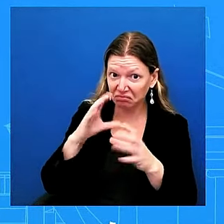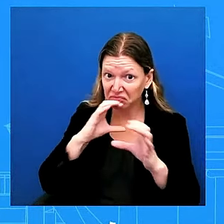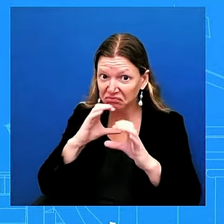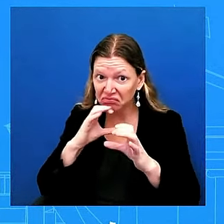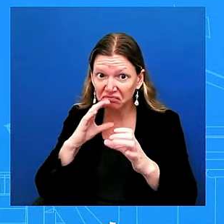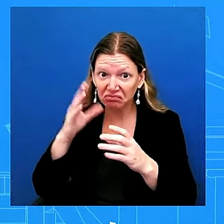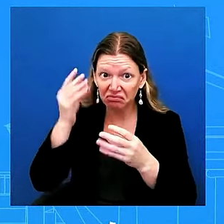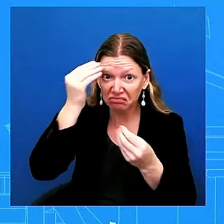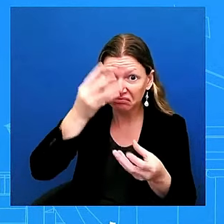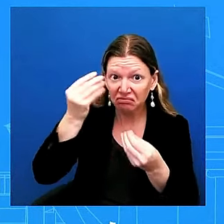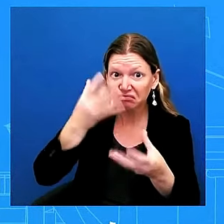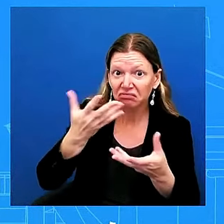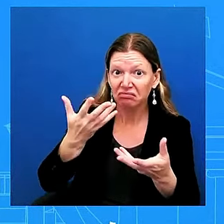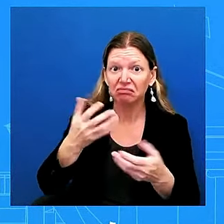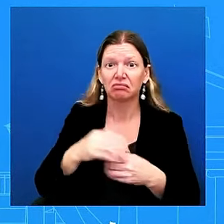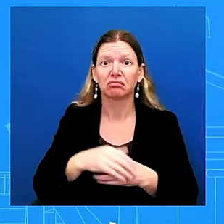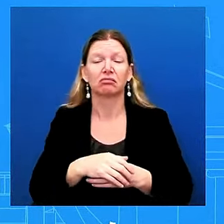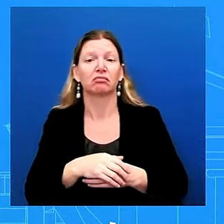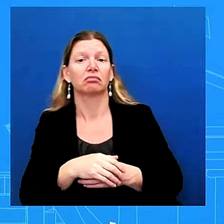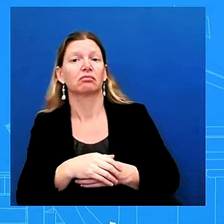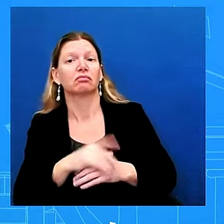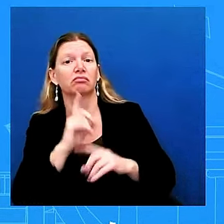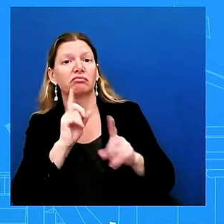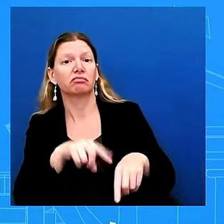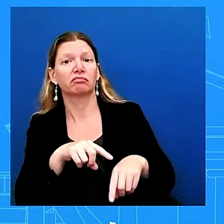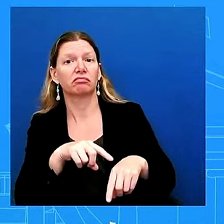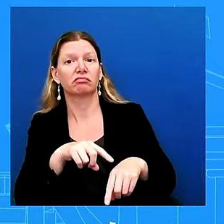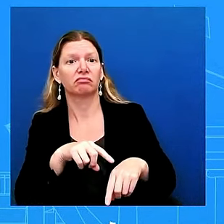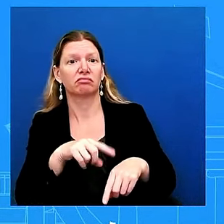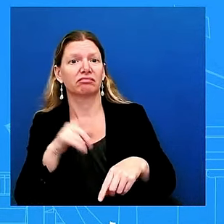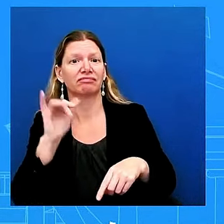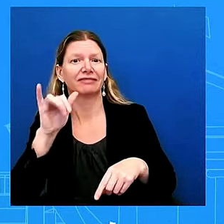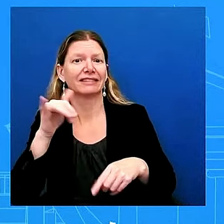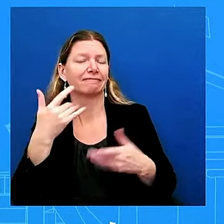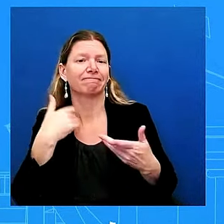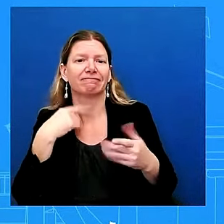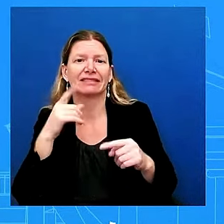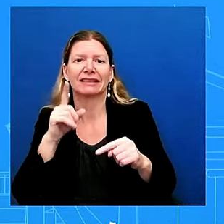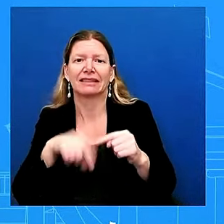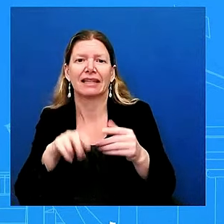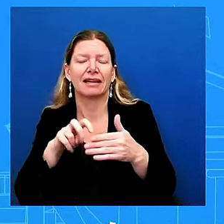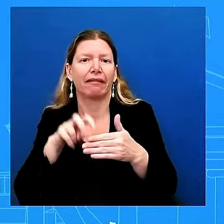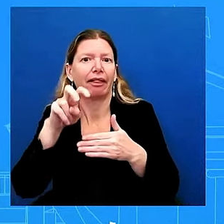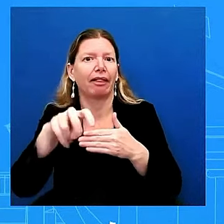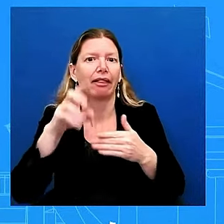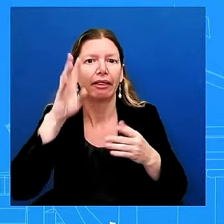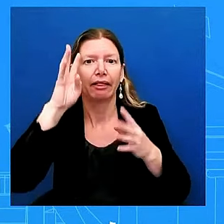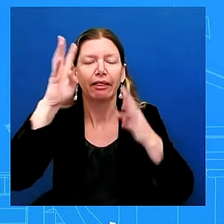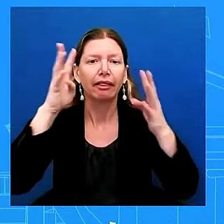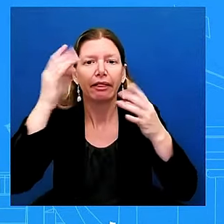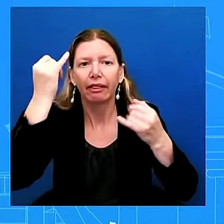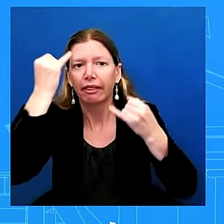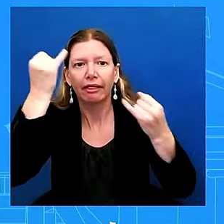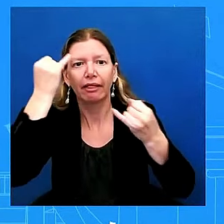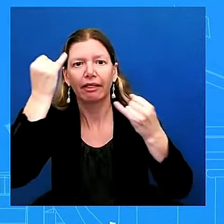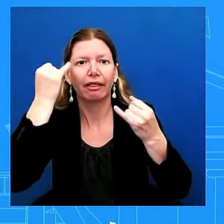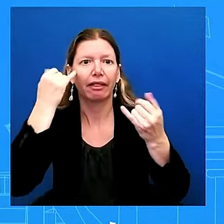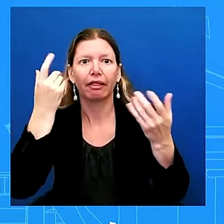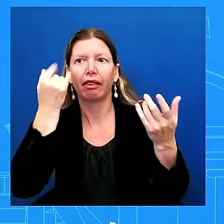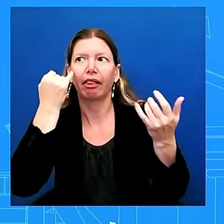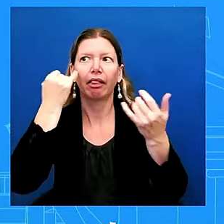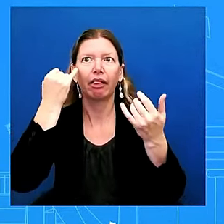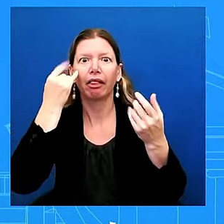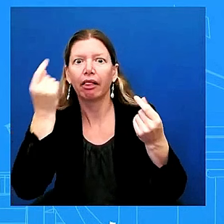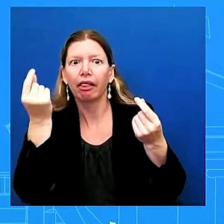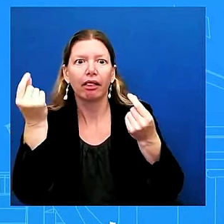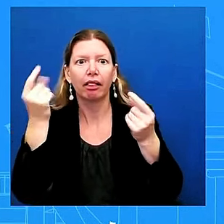decisions that israeli government are making or idf is making certainly uh certainly would let them speak for themselves we